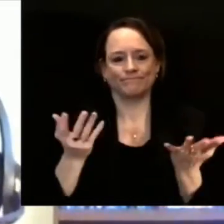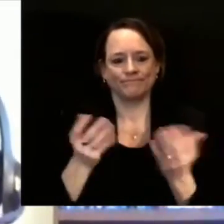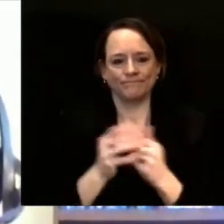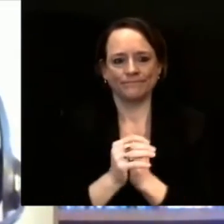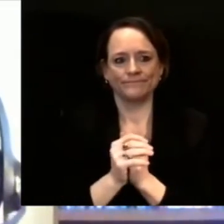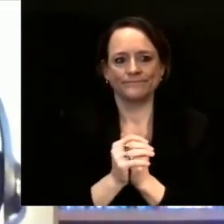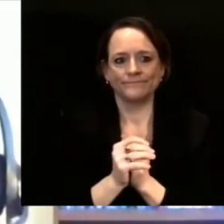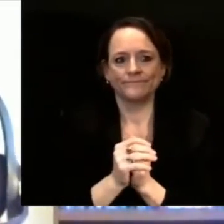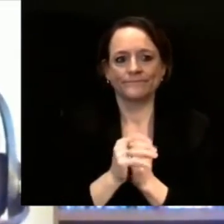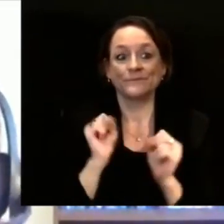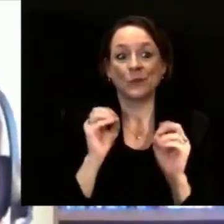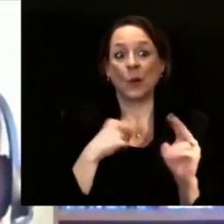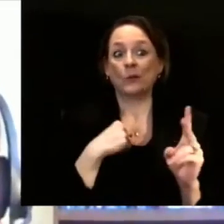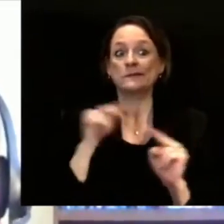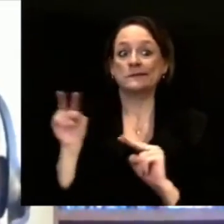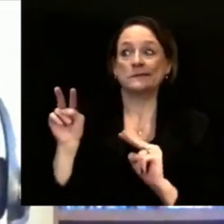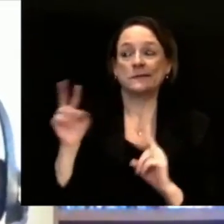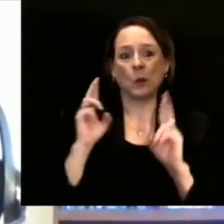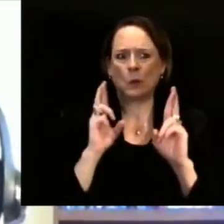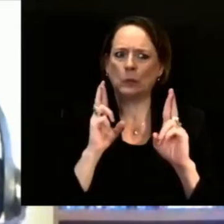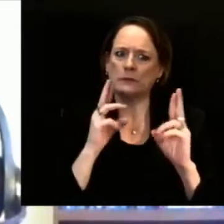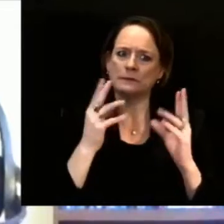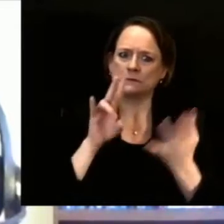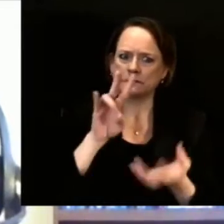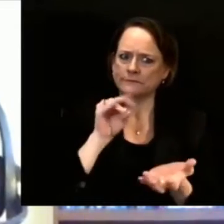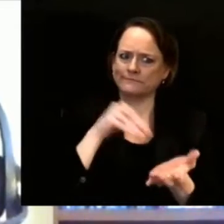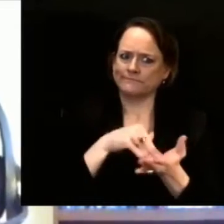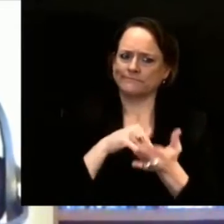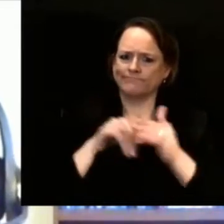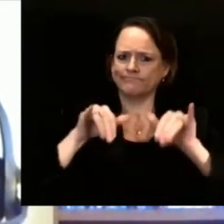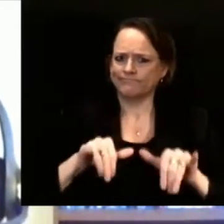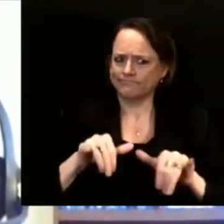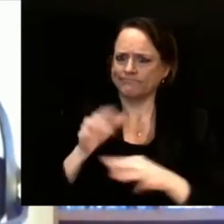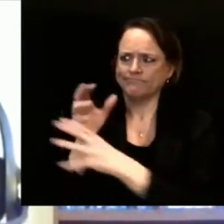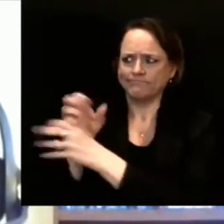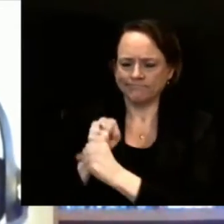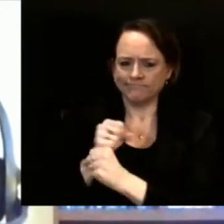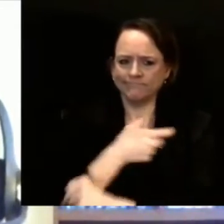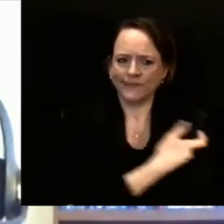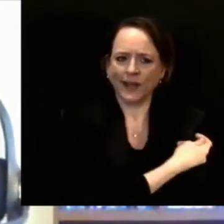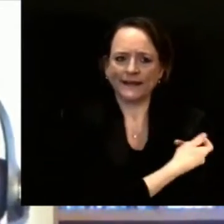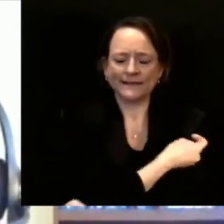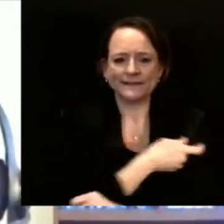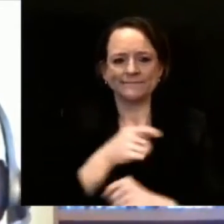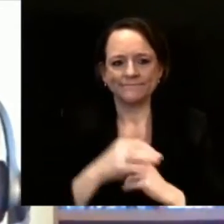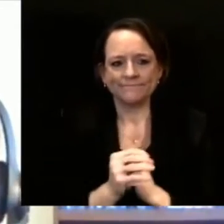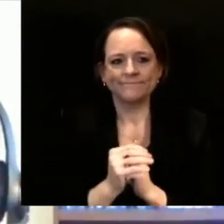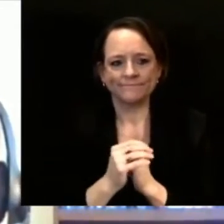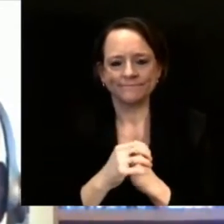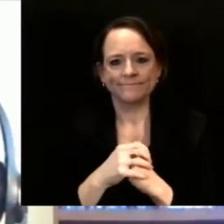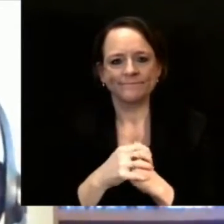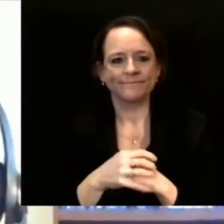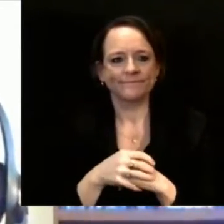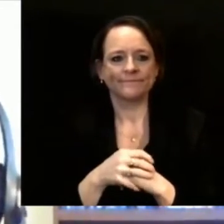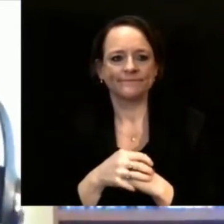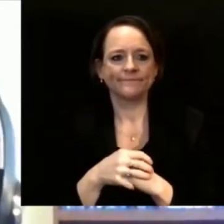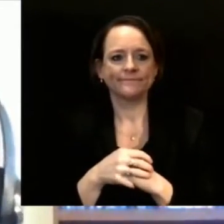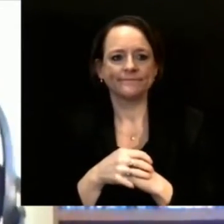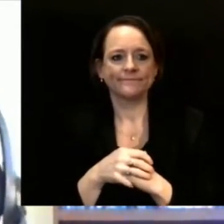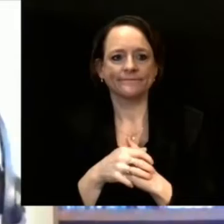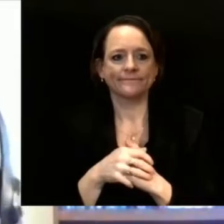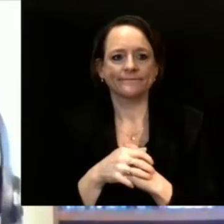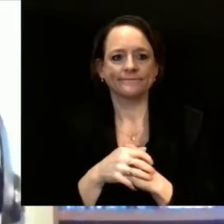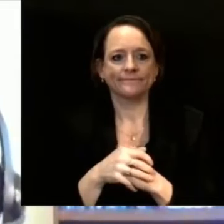Speed people had indicated it likely would be for the next few weeks. What we need, you know,